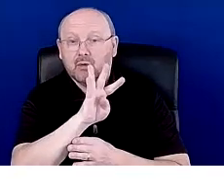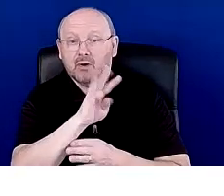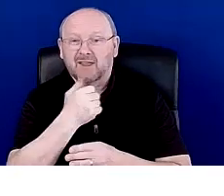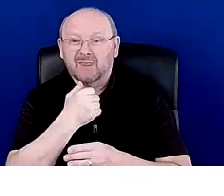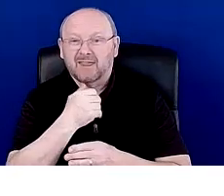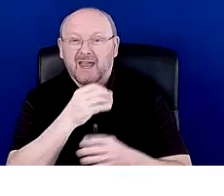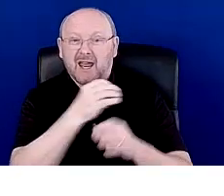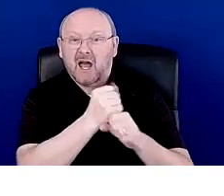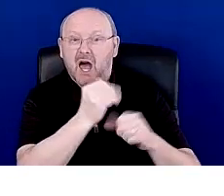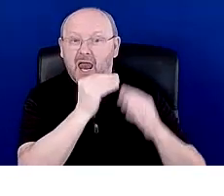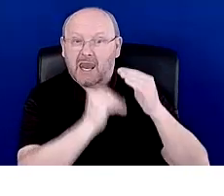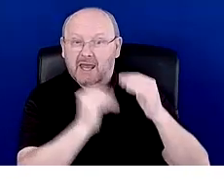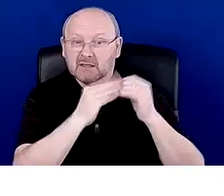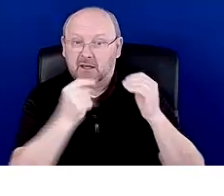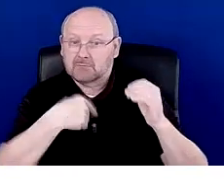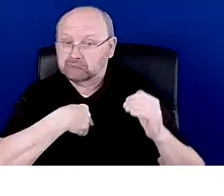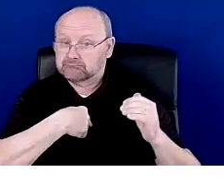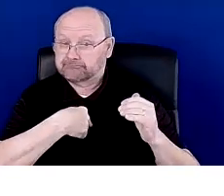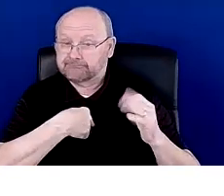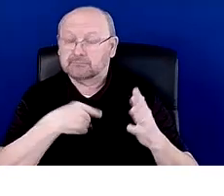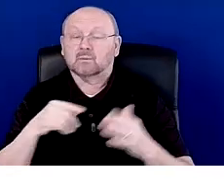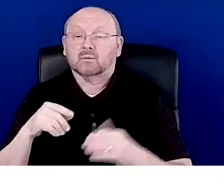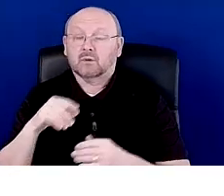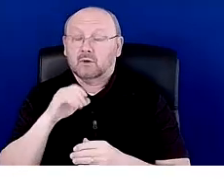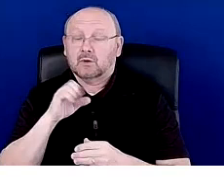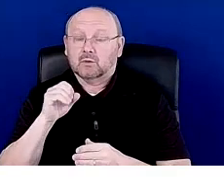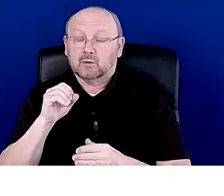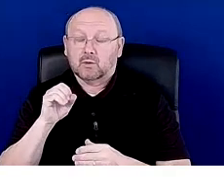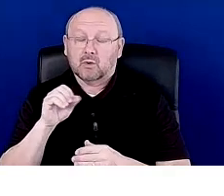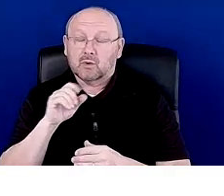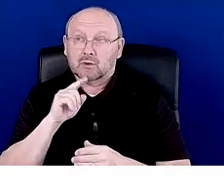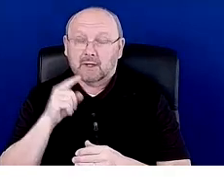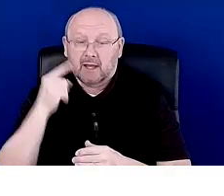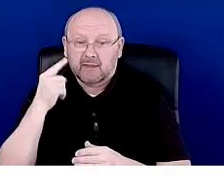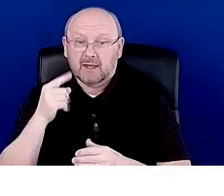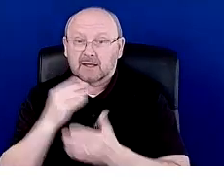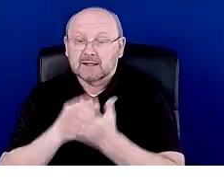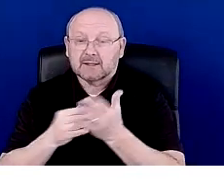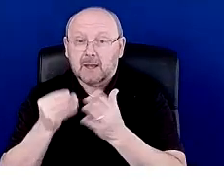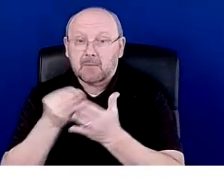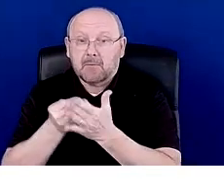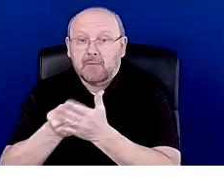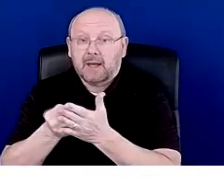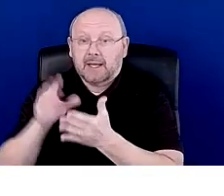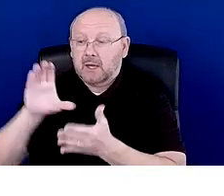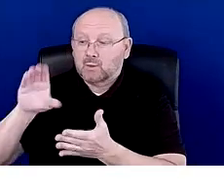did. And so there's still going to be some money left.